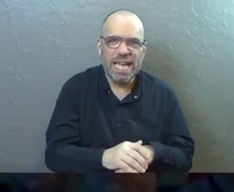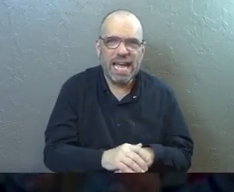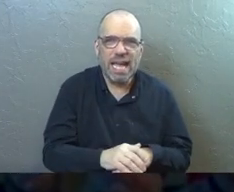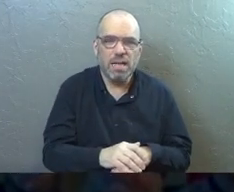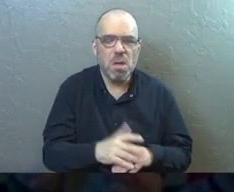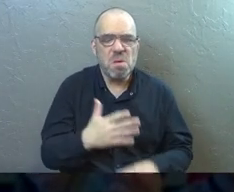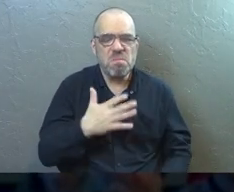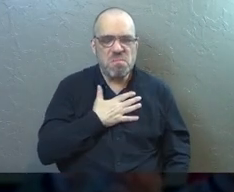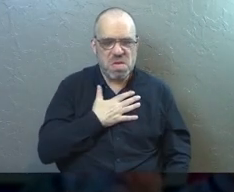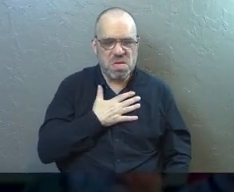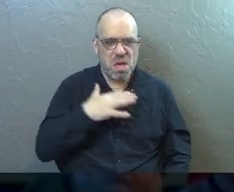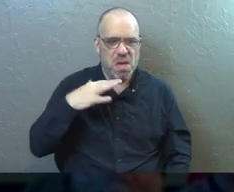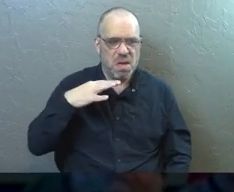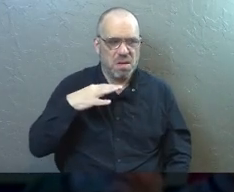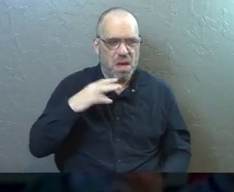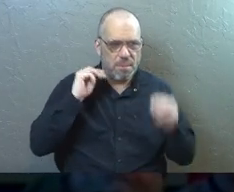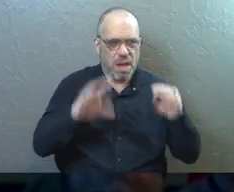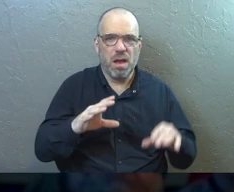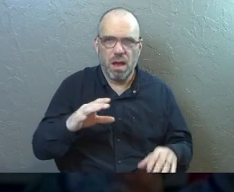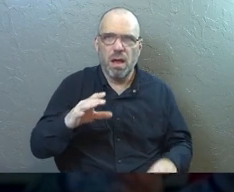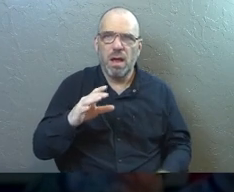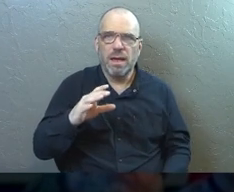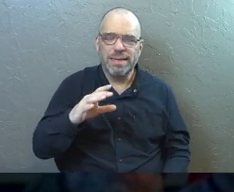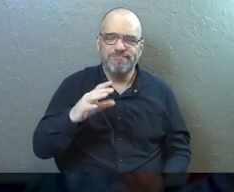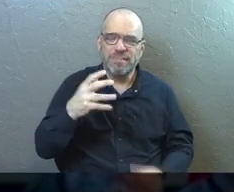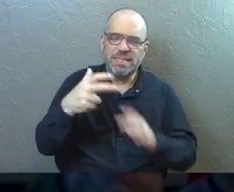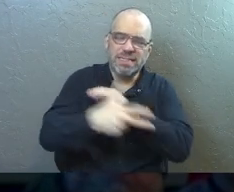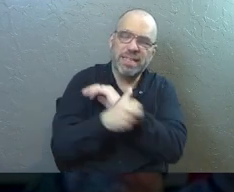takes credit for a miracle of Yahweh.